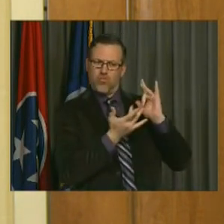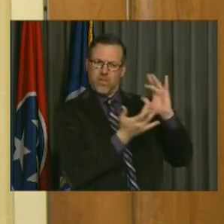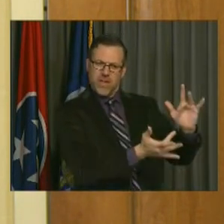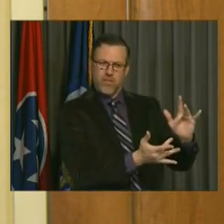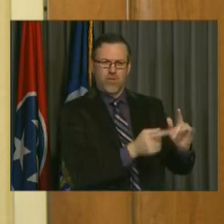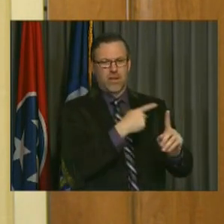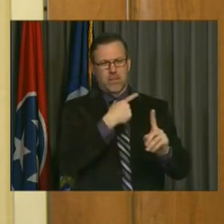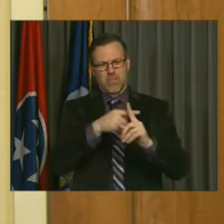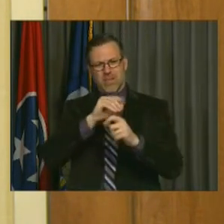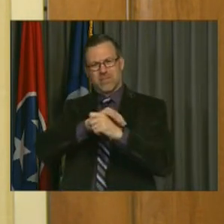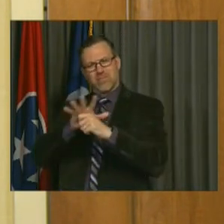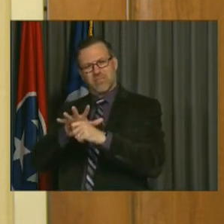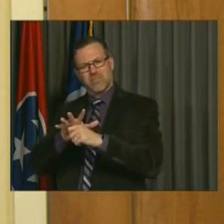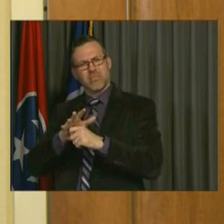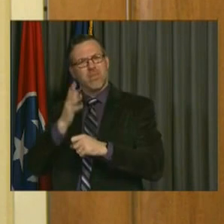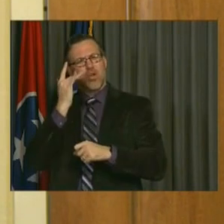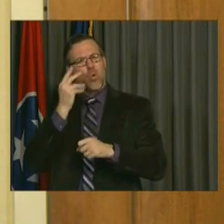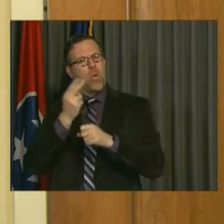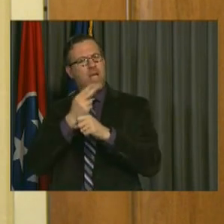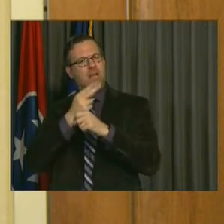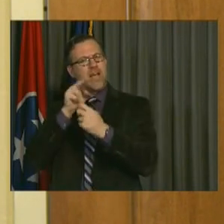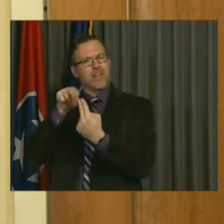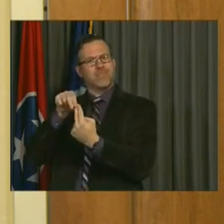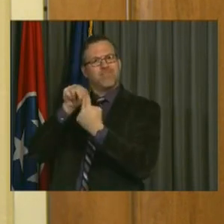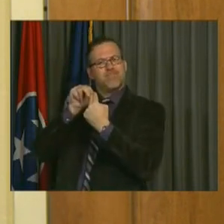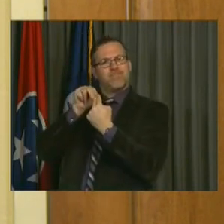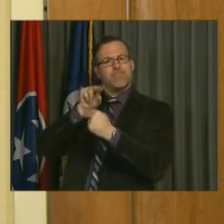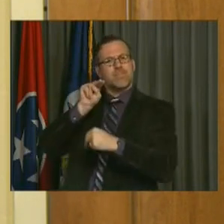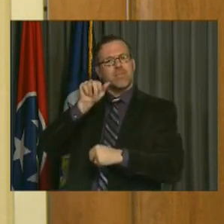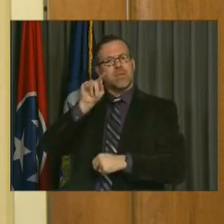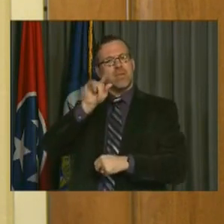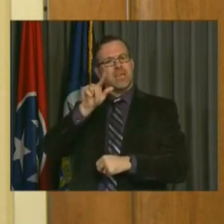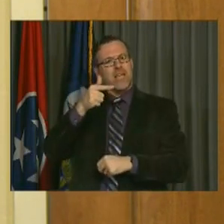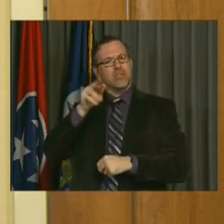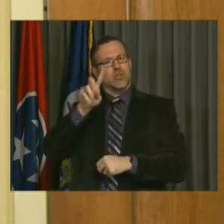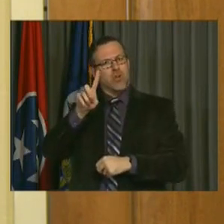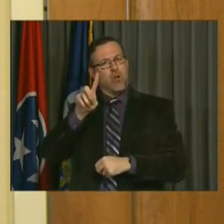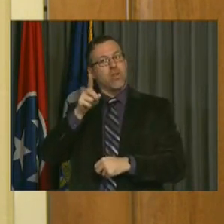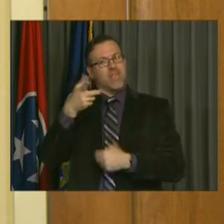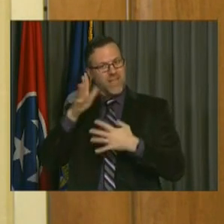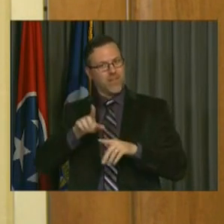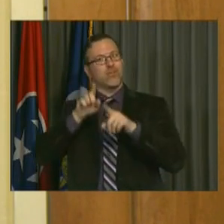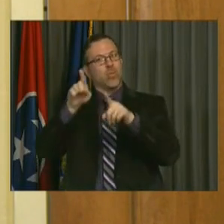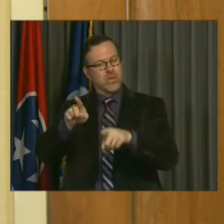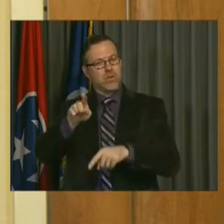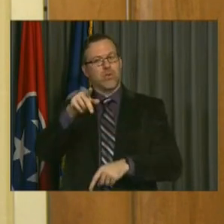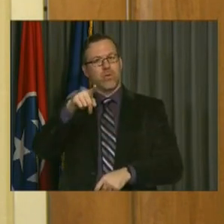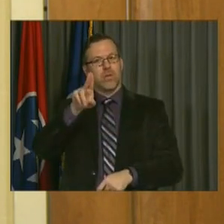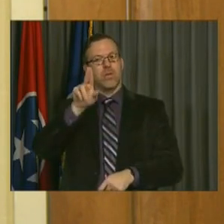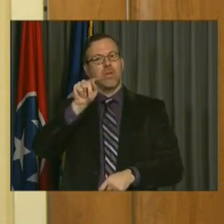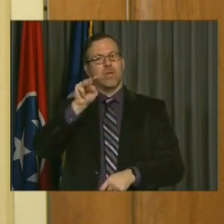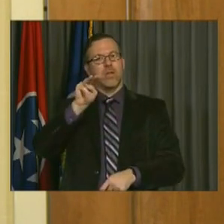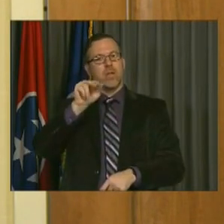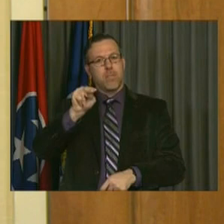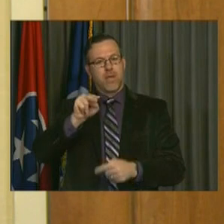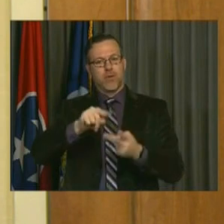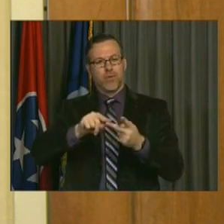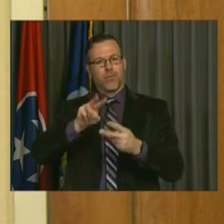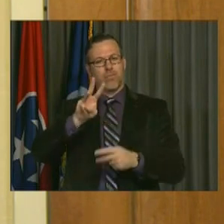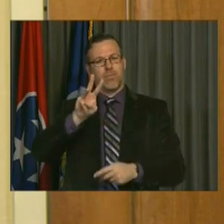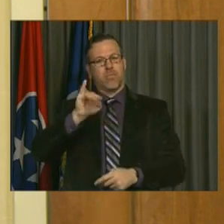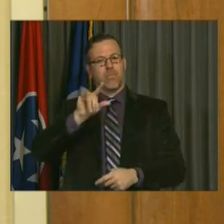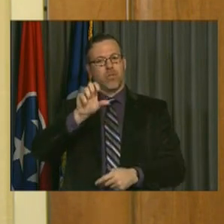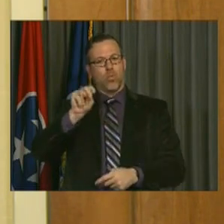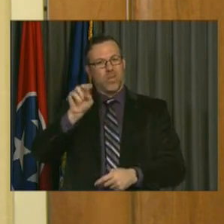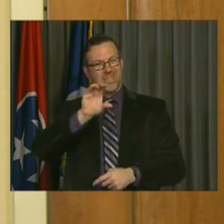utilizing the Tennessee National Guard. The Guard did the recovery in Putnam and Wilson counties. And we used our personnel. We were required seven days a